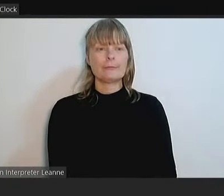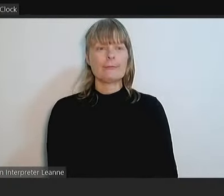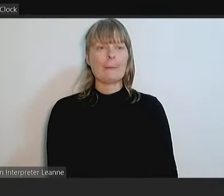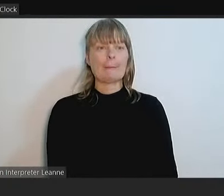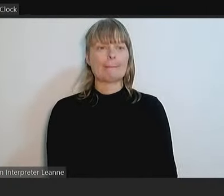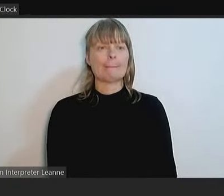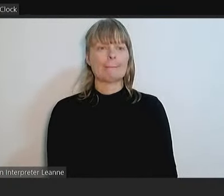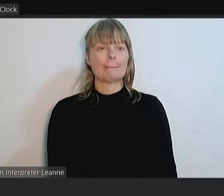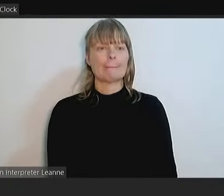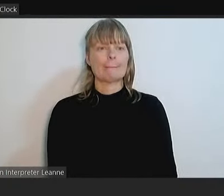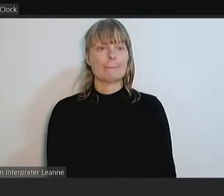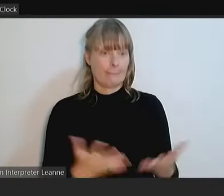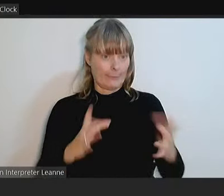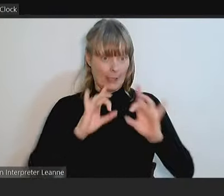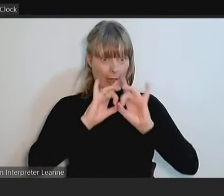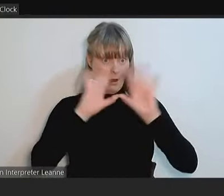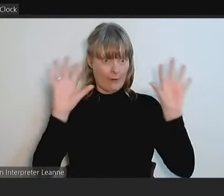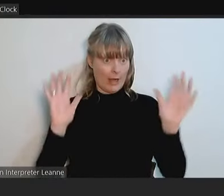Does that clarify?